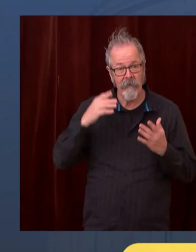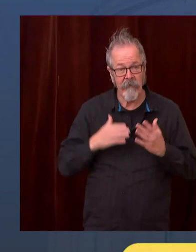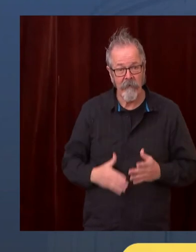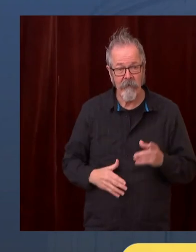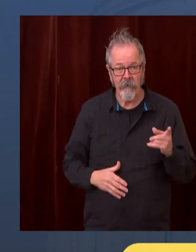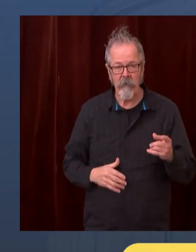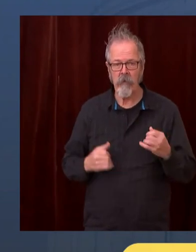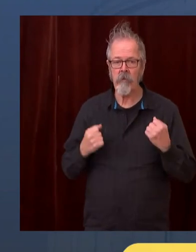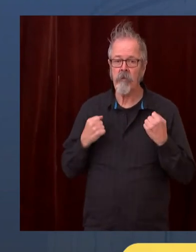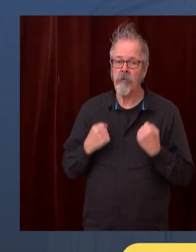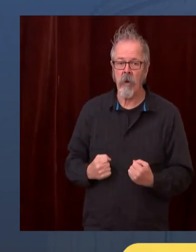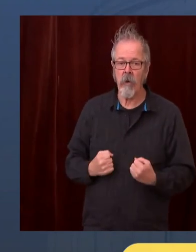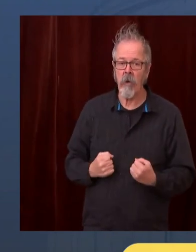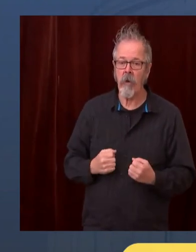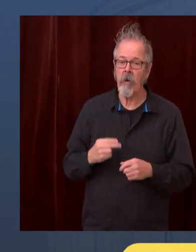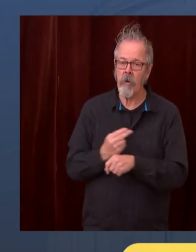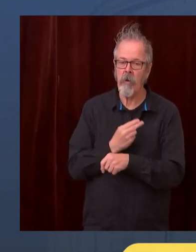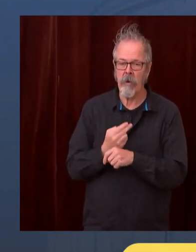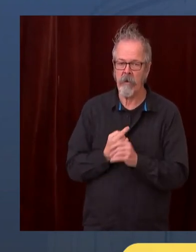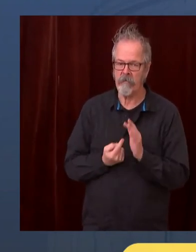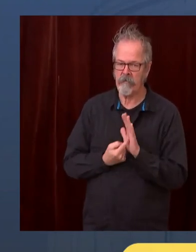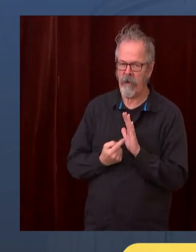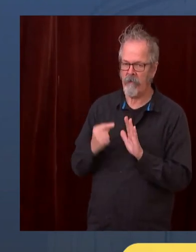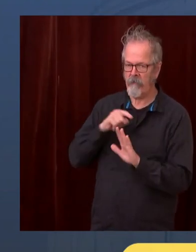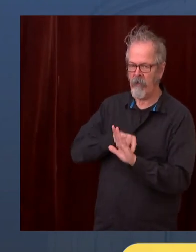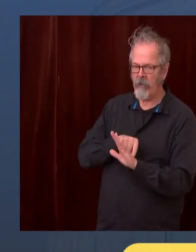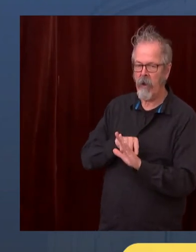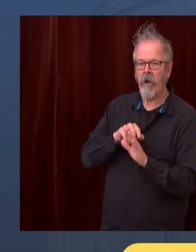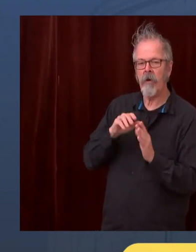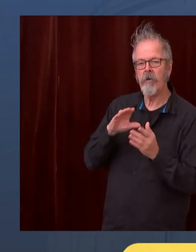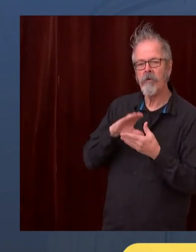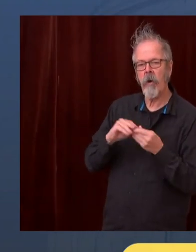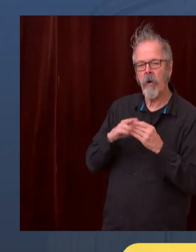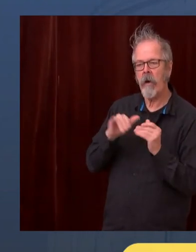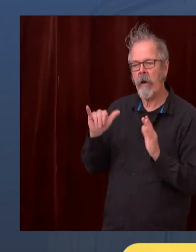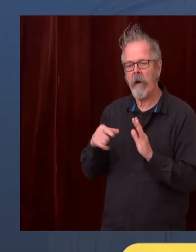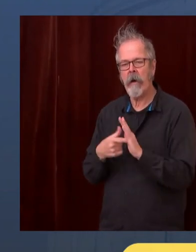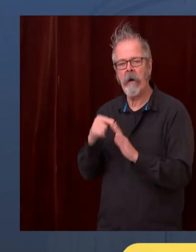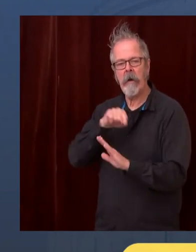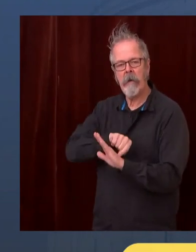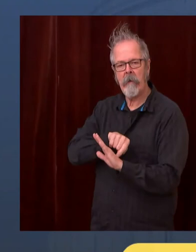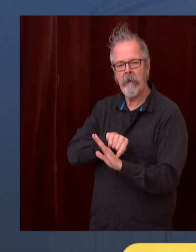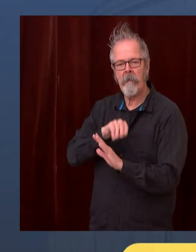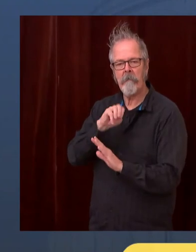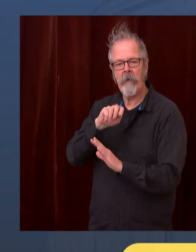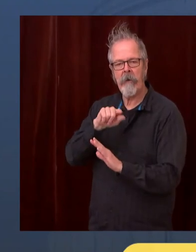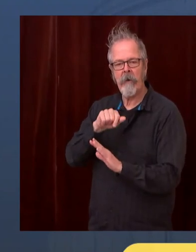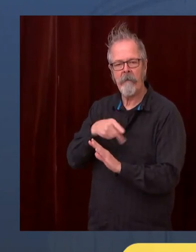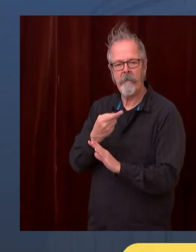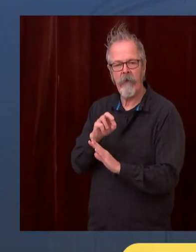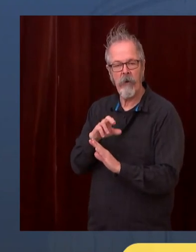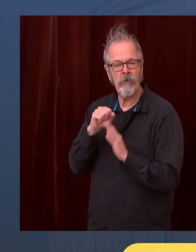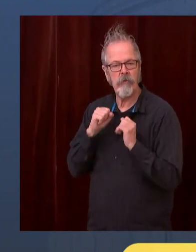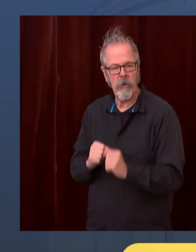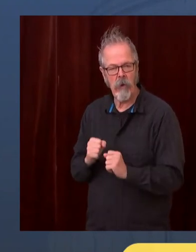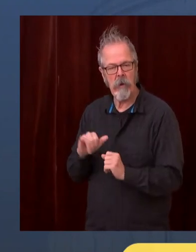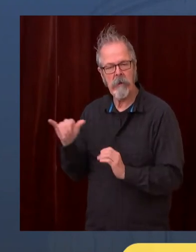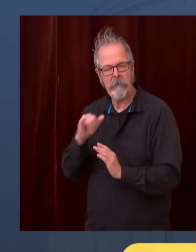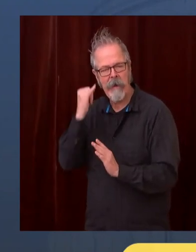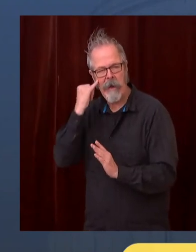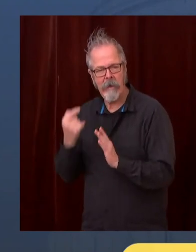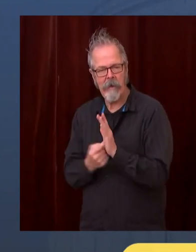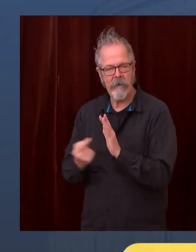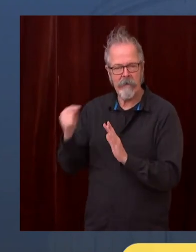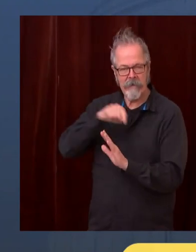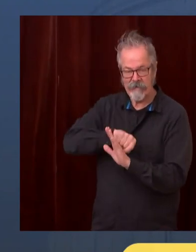but I do my best to continue with metaphors. It's a rubber band. And if the healthcare system and the system stretches,